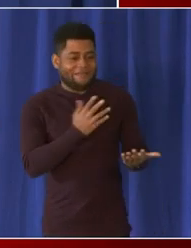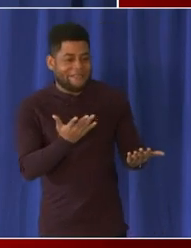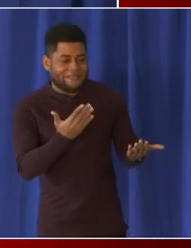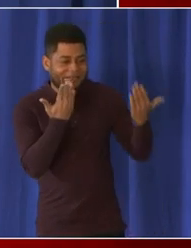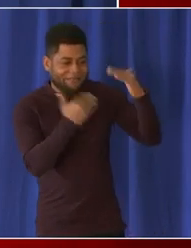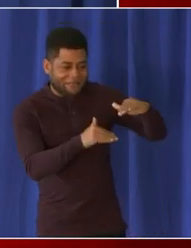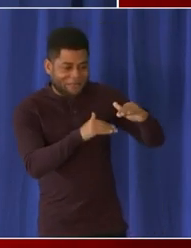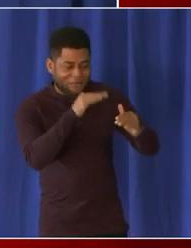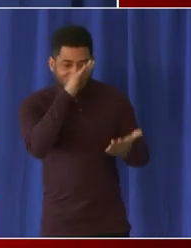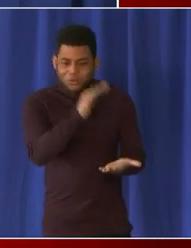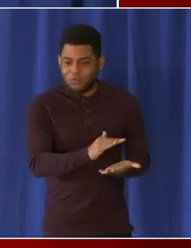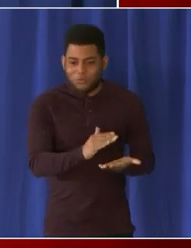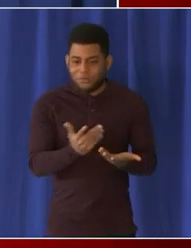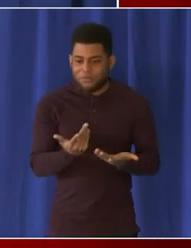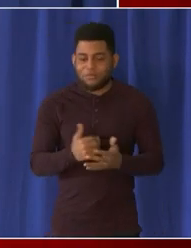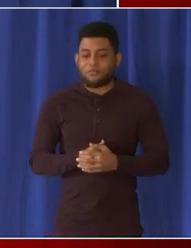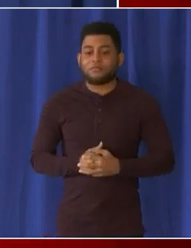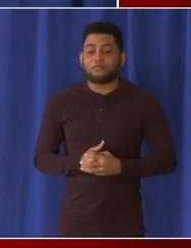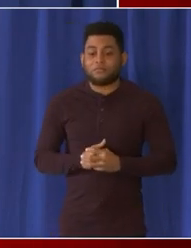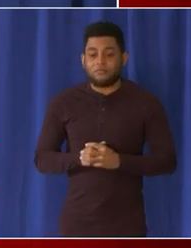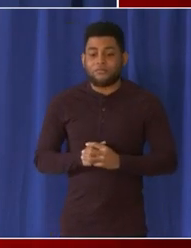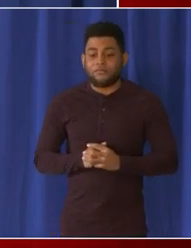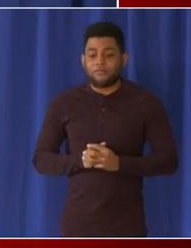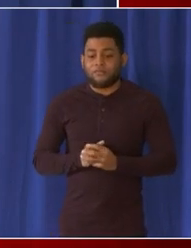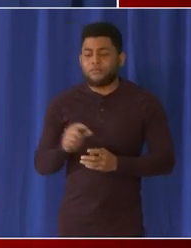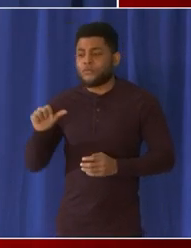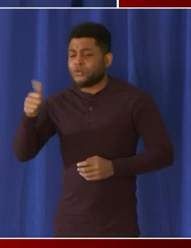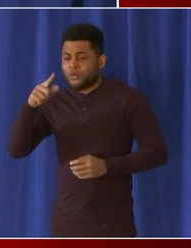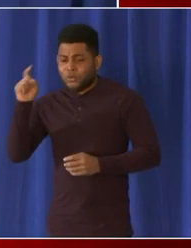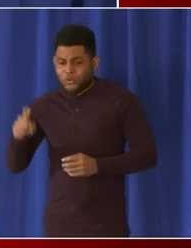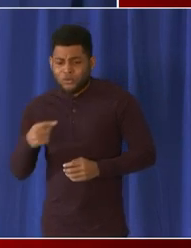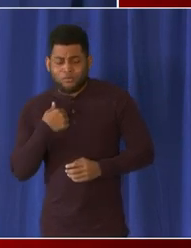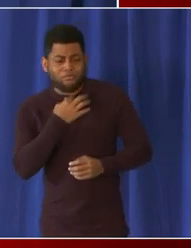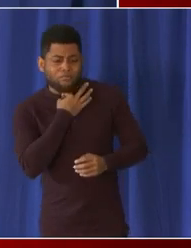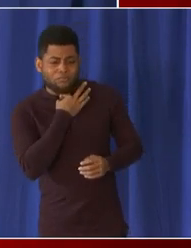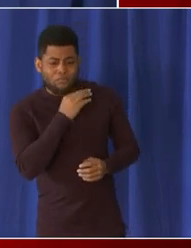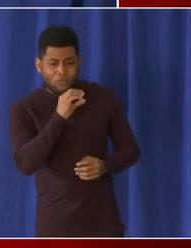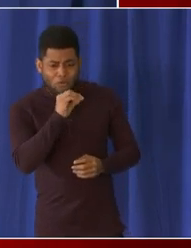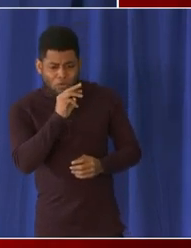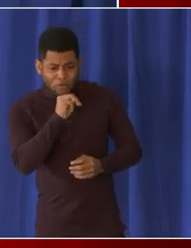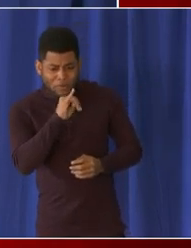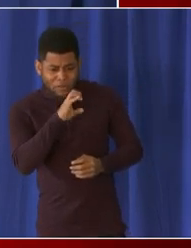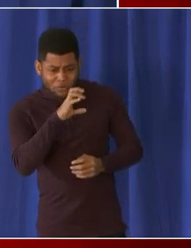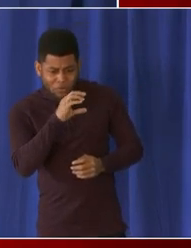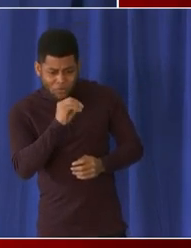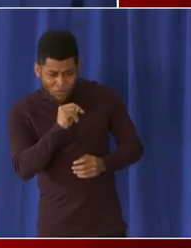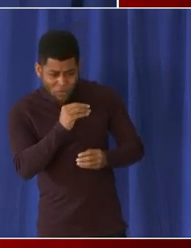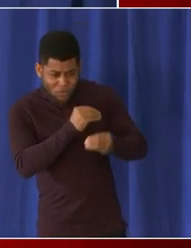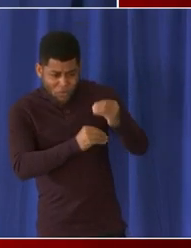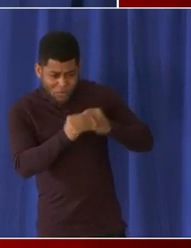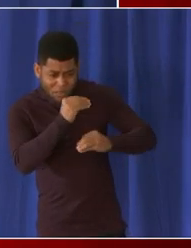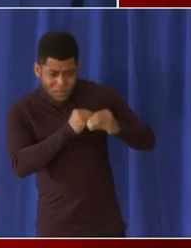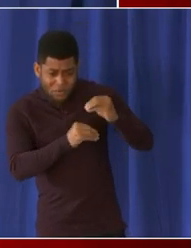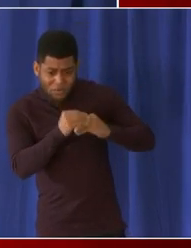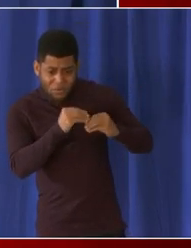in dc is there any indication that this omicron variant is subsiding so